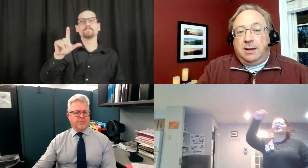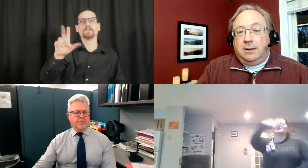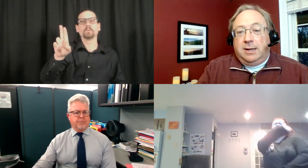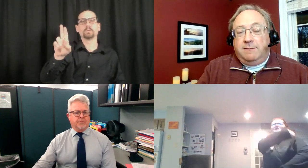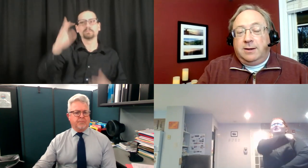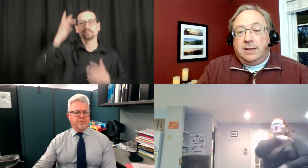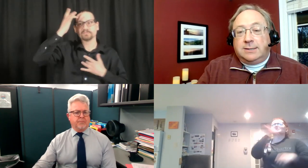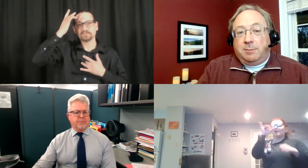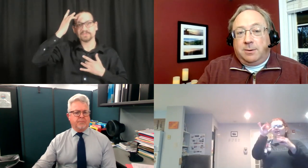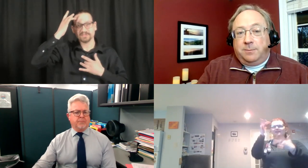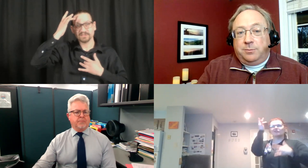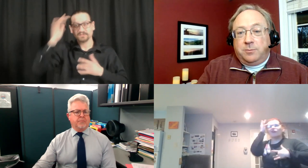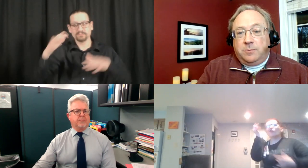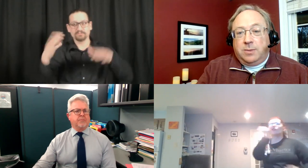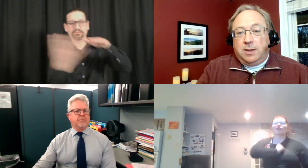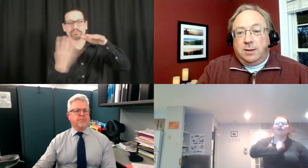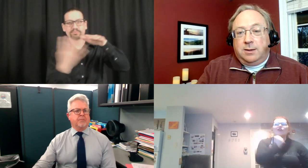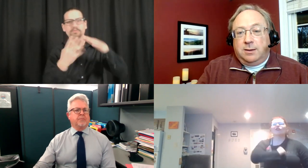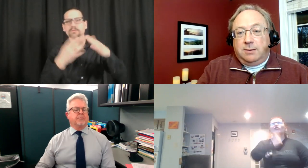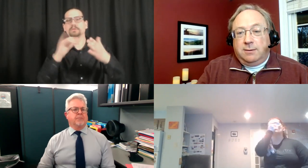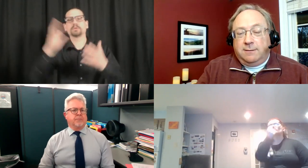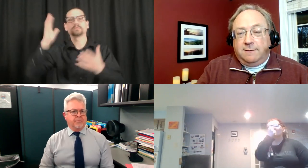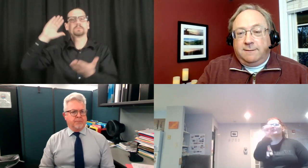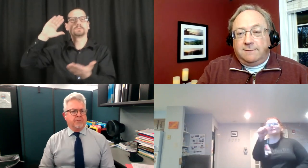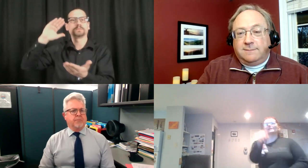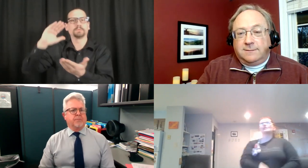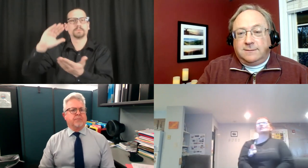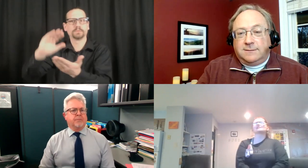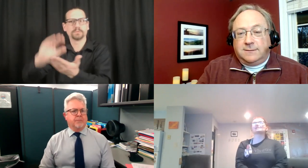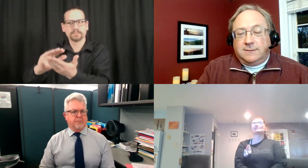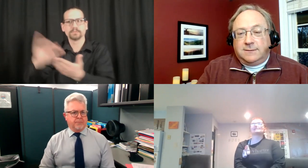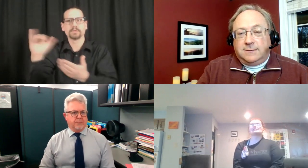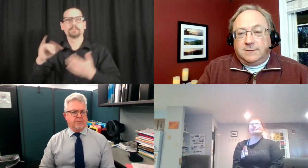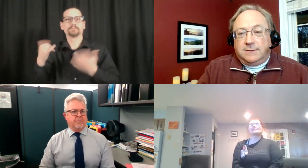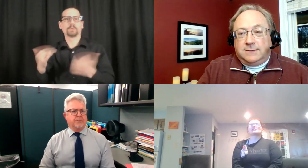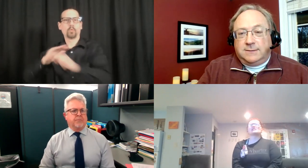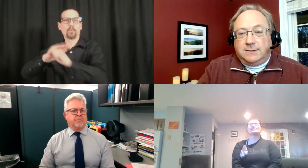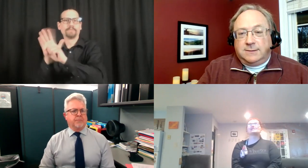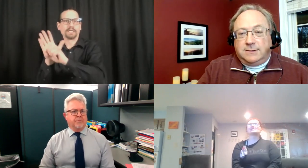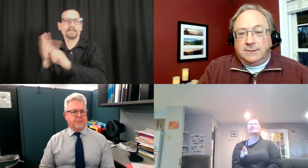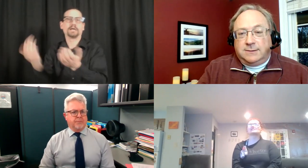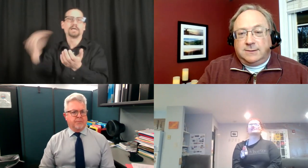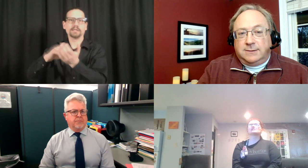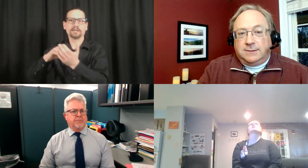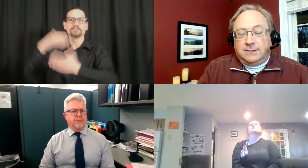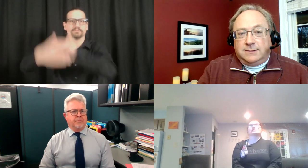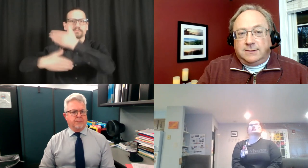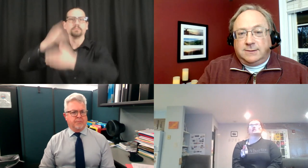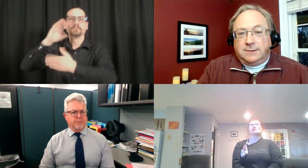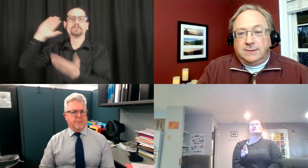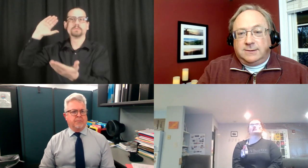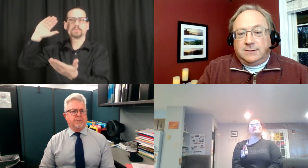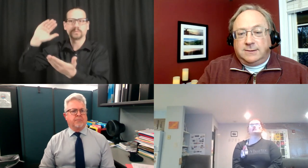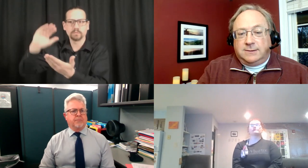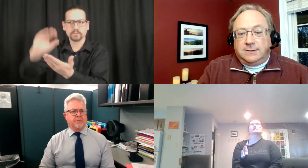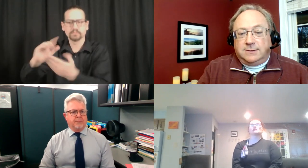Maybe even this summer. cover We'll cover it. cover Maybe Maybe we'll